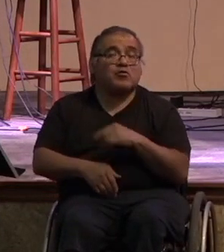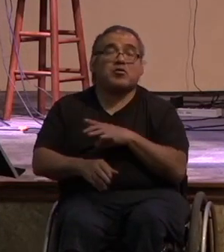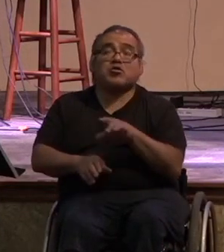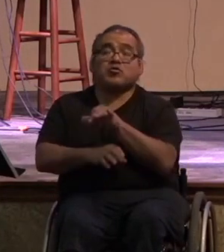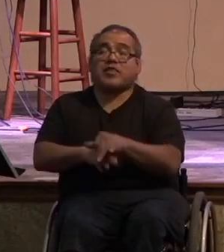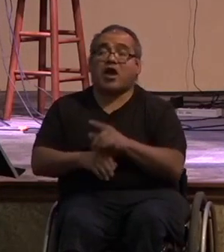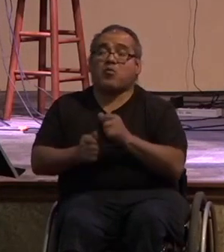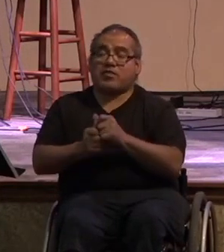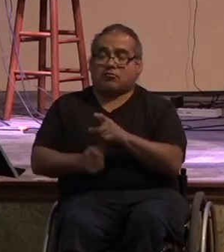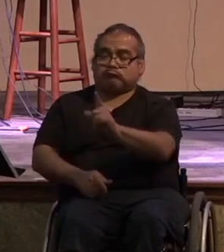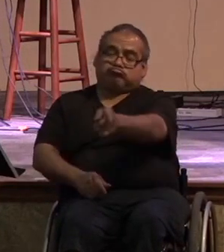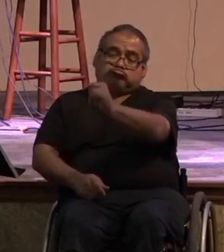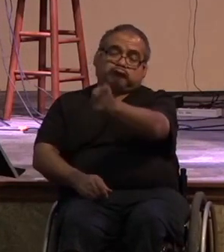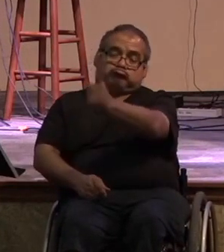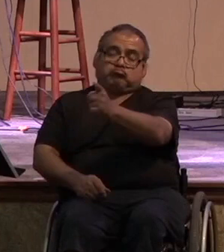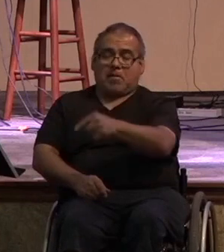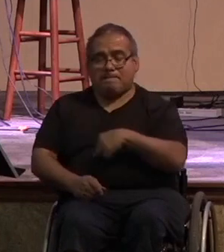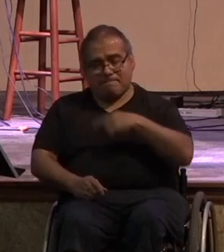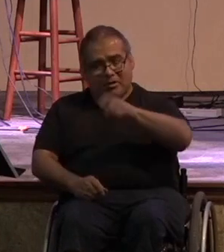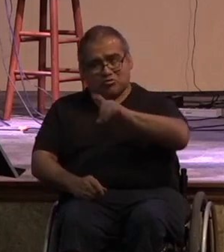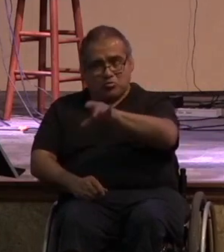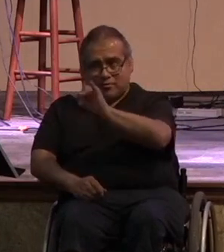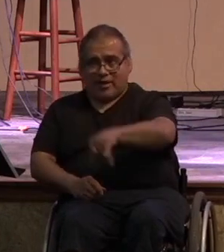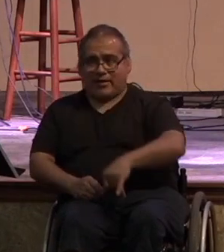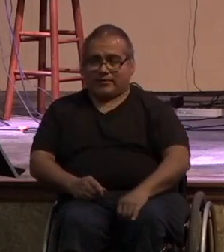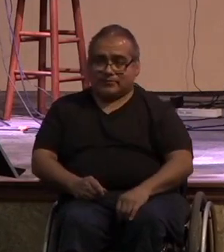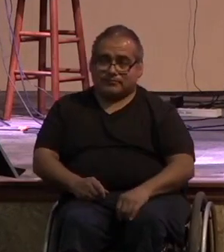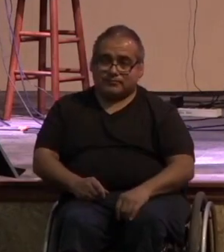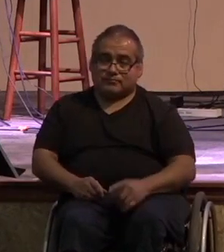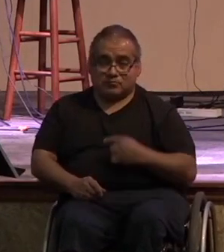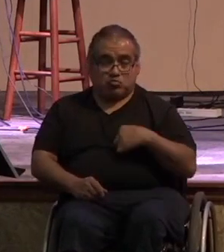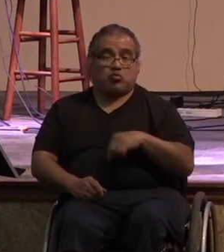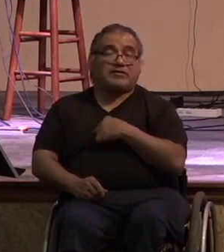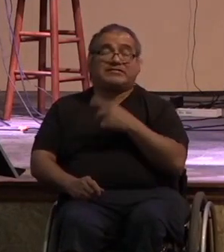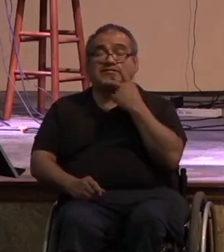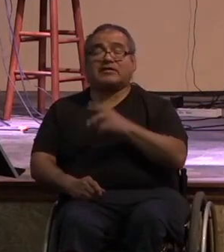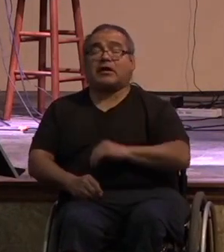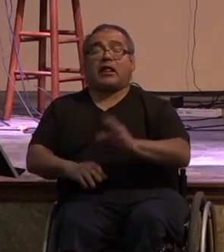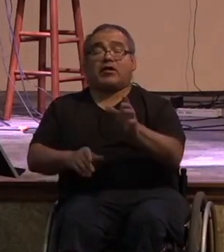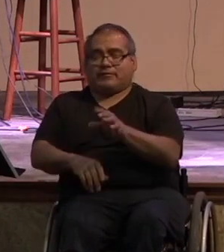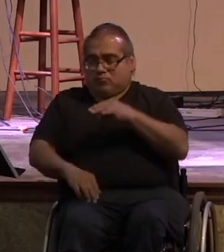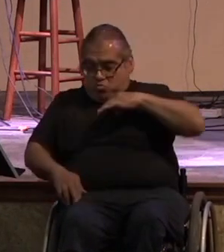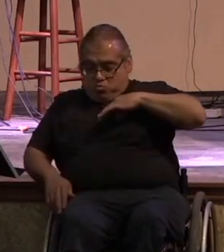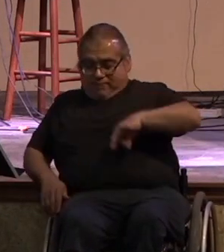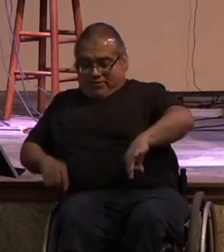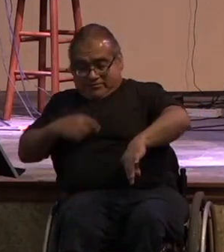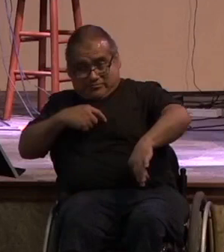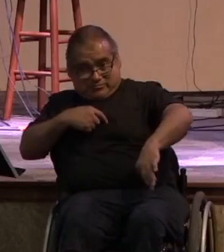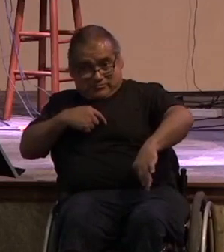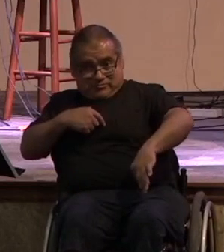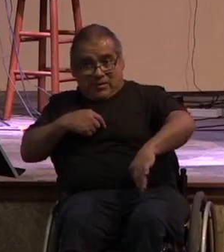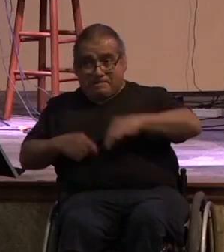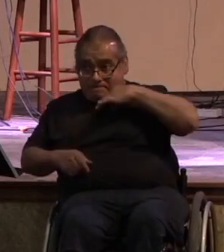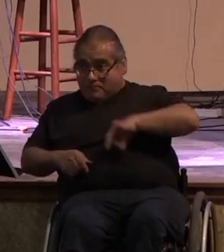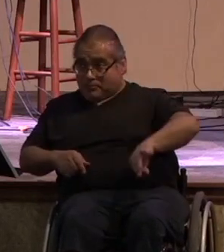being told we have to but we would rather see it as something we get to do god loves a